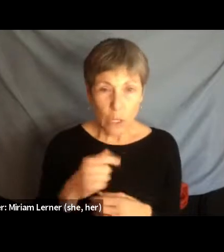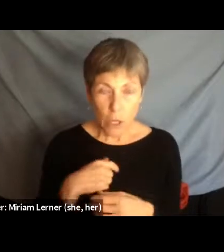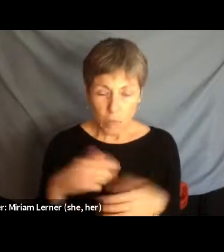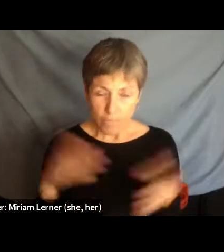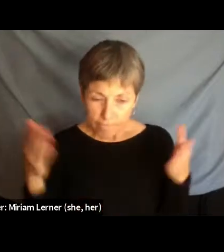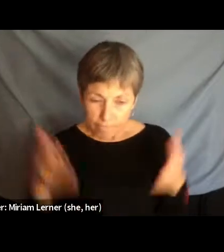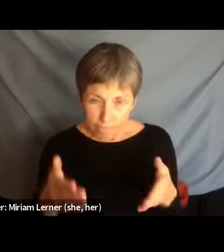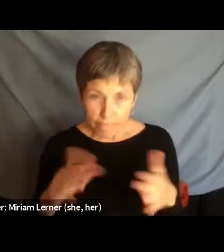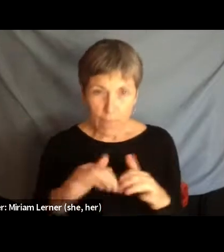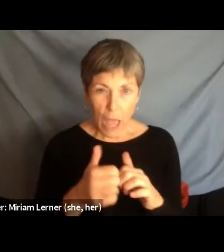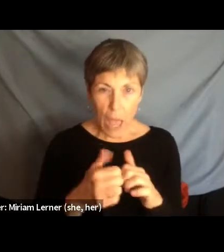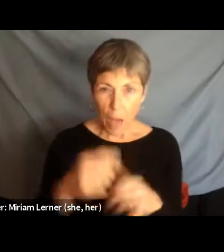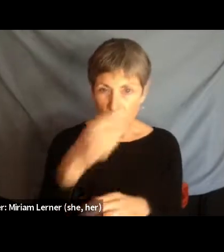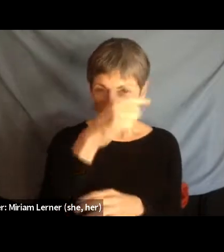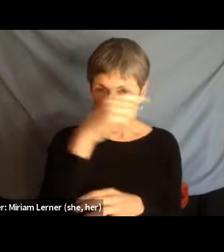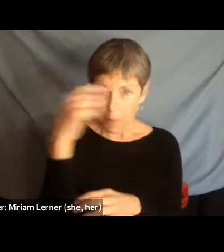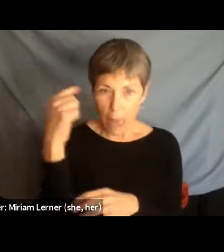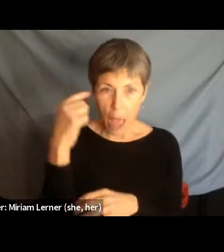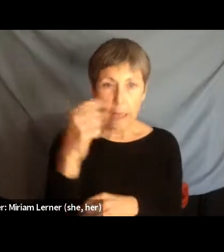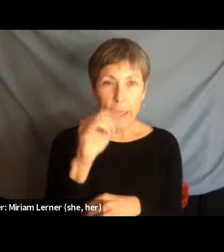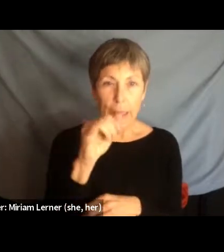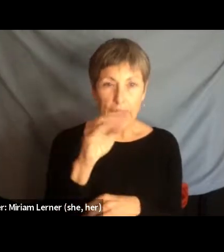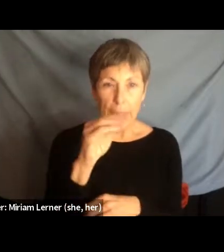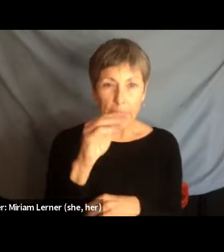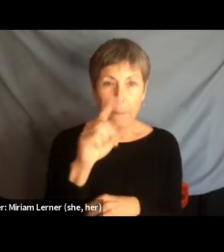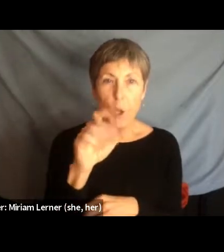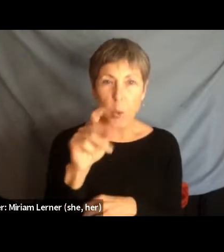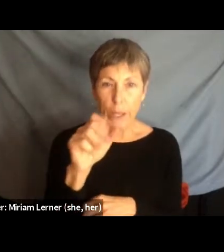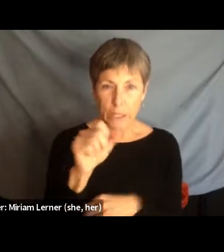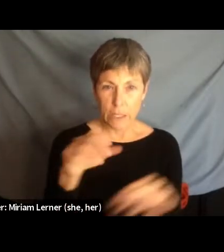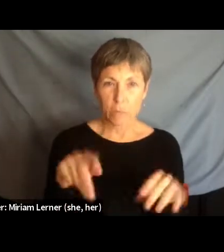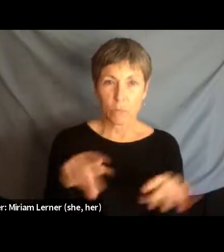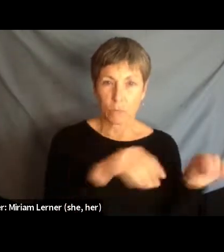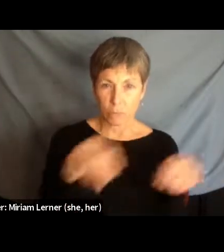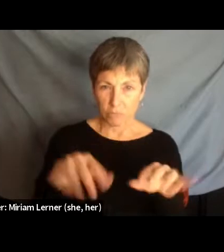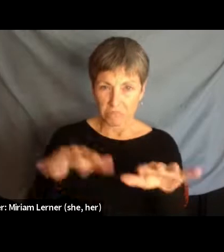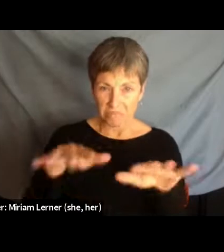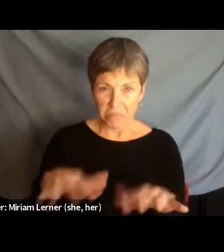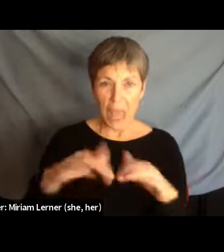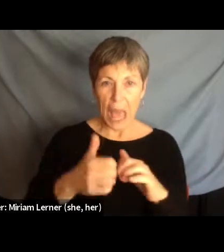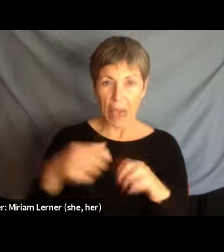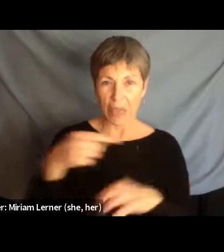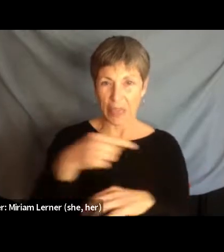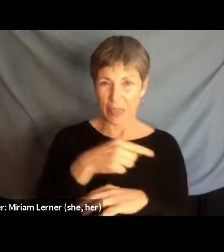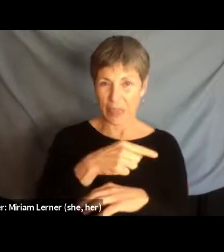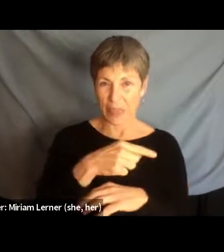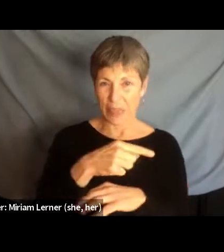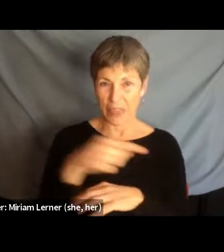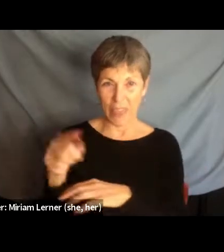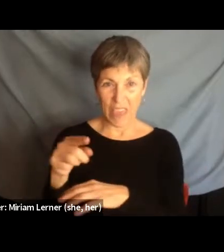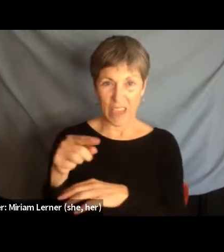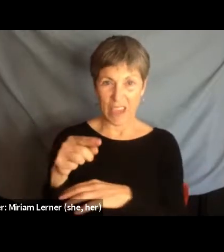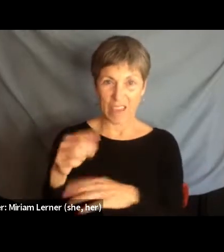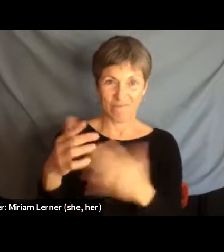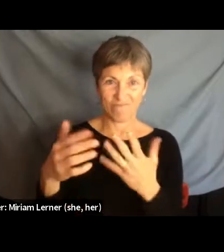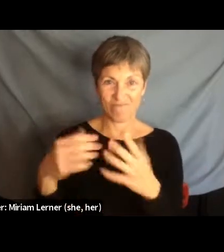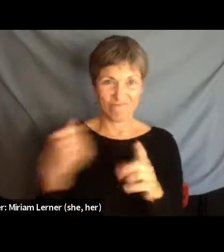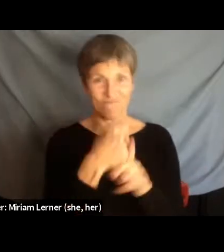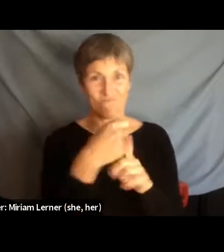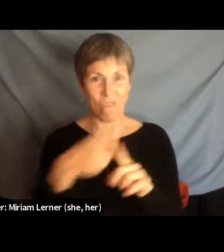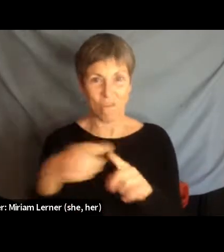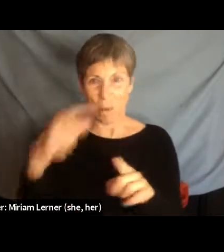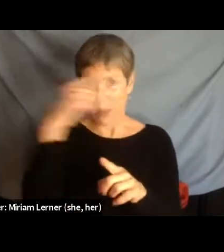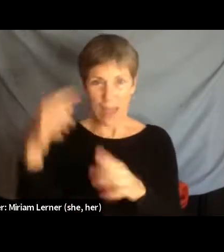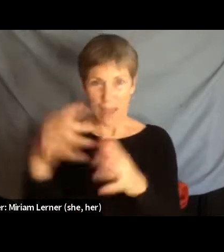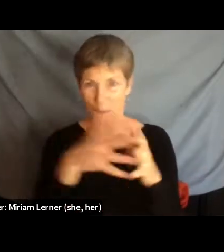people or how black immigrants are affected in black America, right? And I think in black